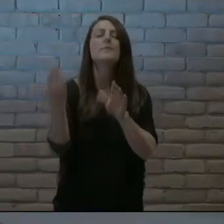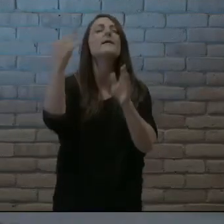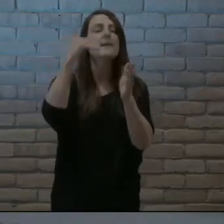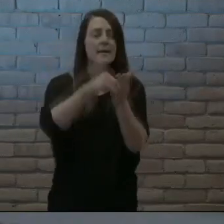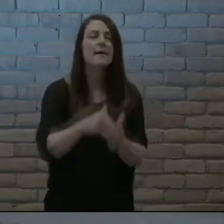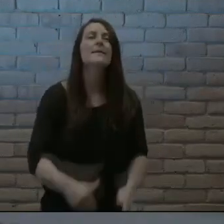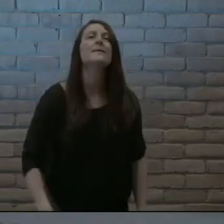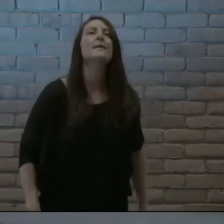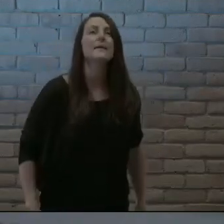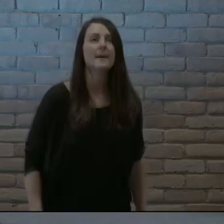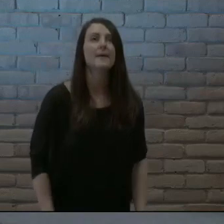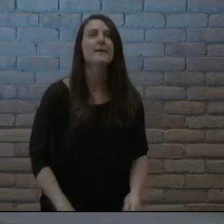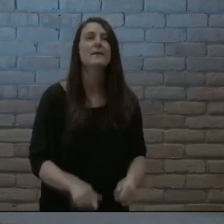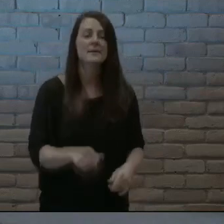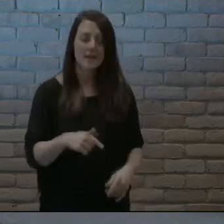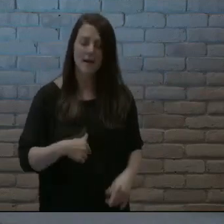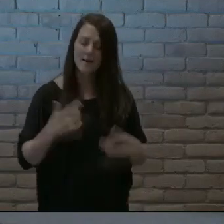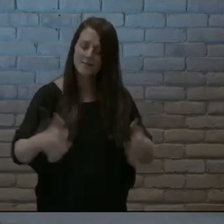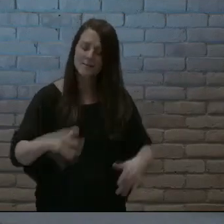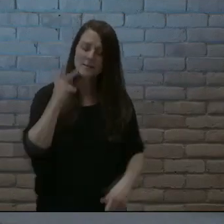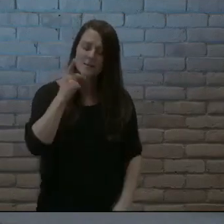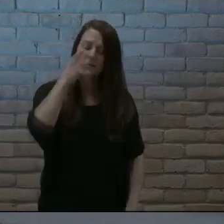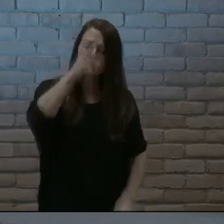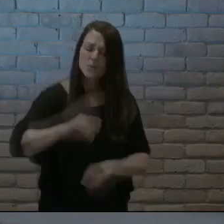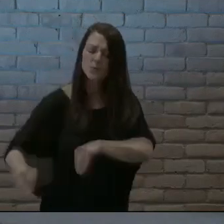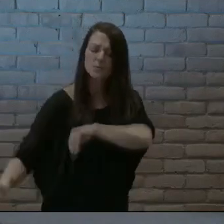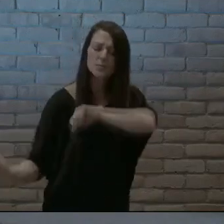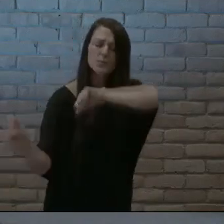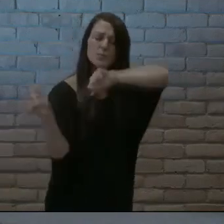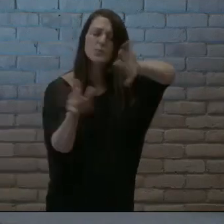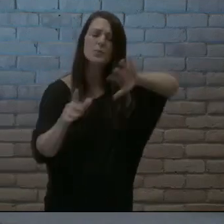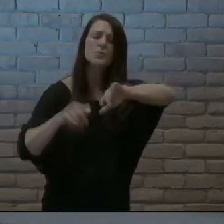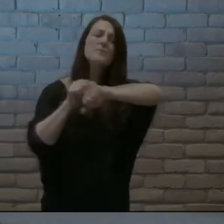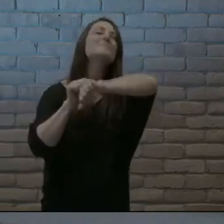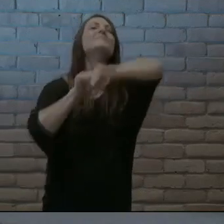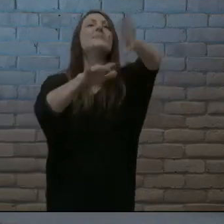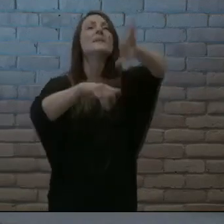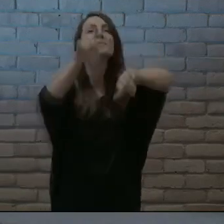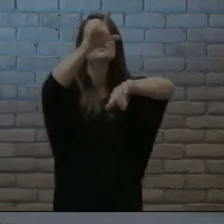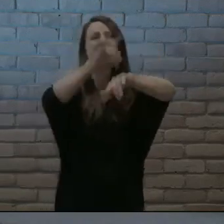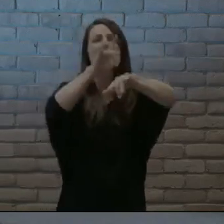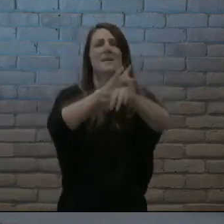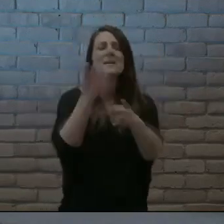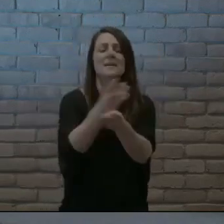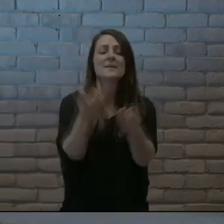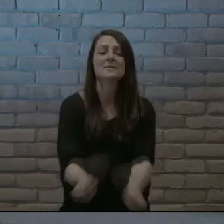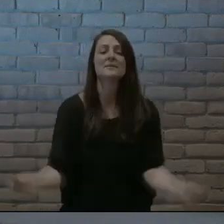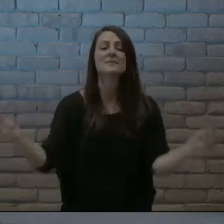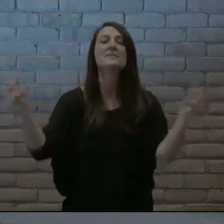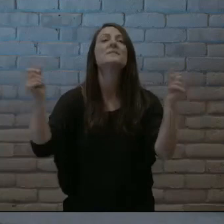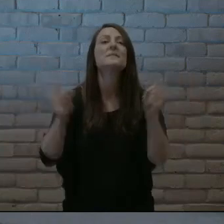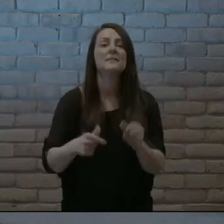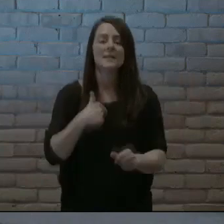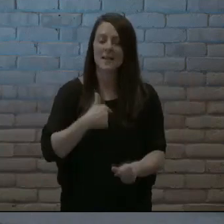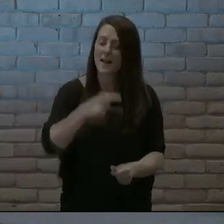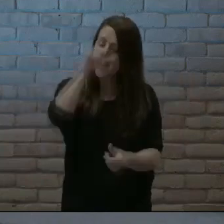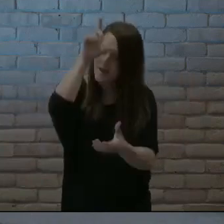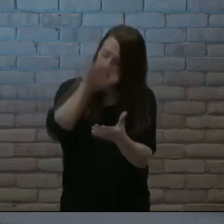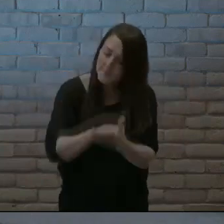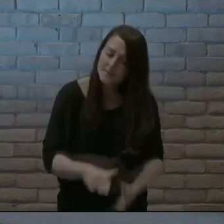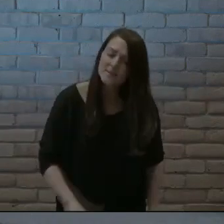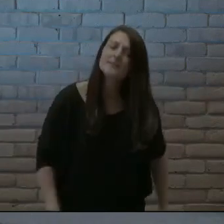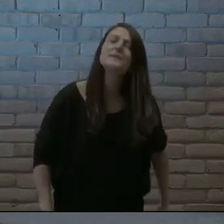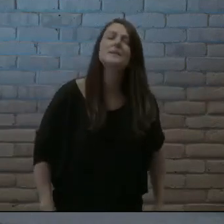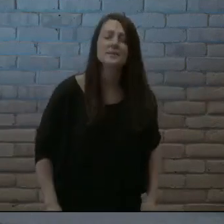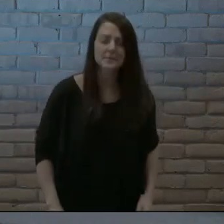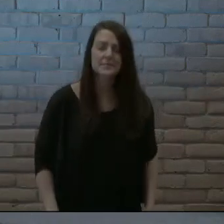you do it again I've seen you move You move You the mountains And